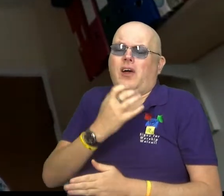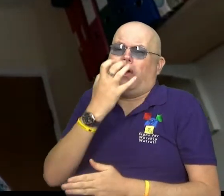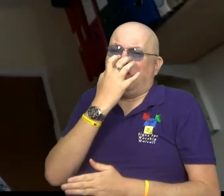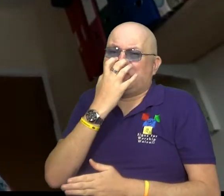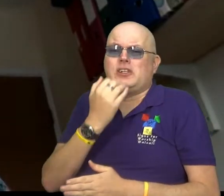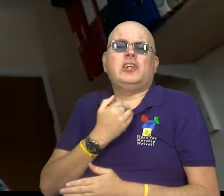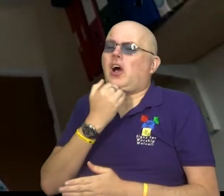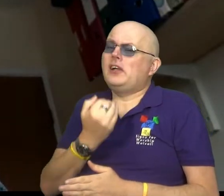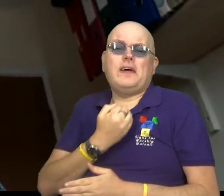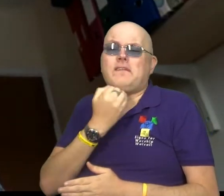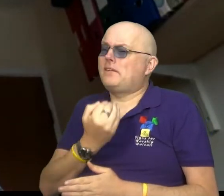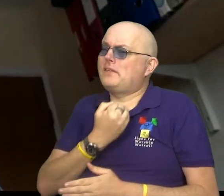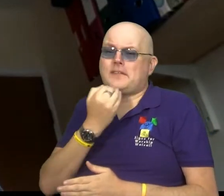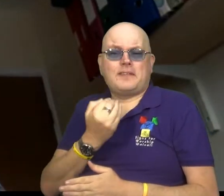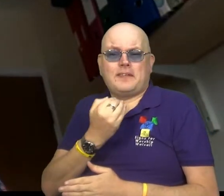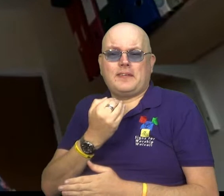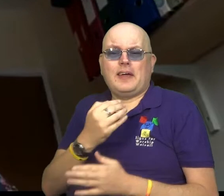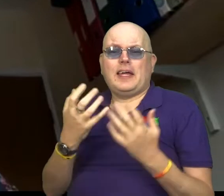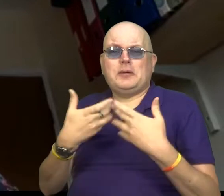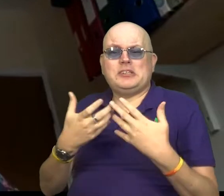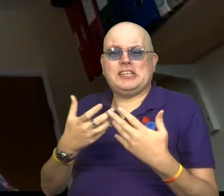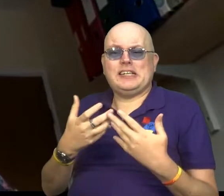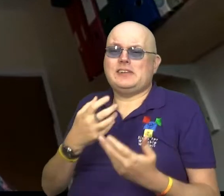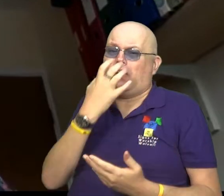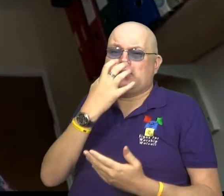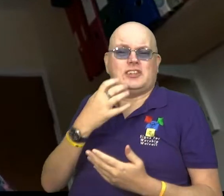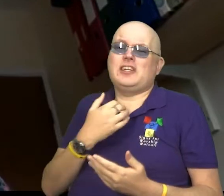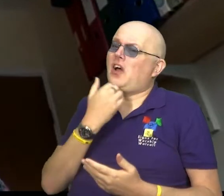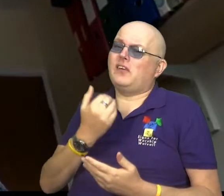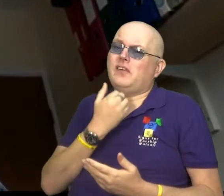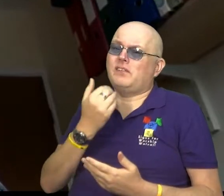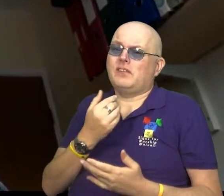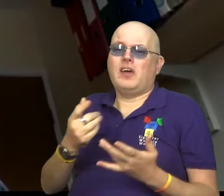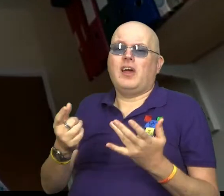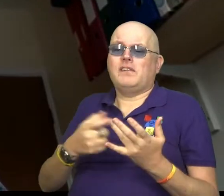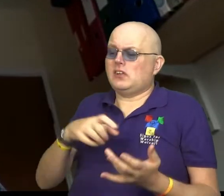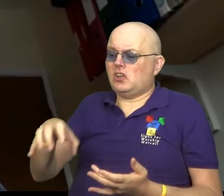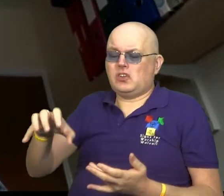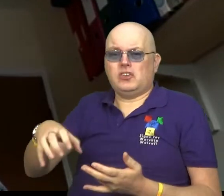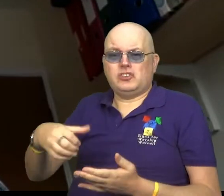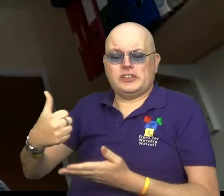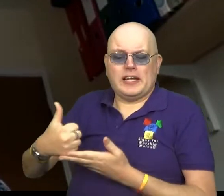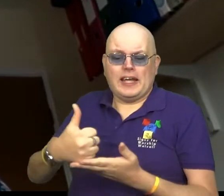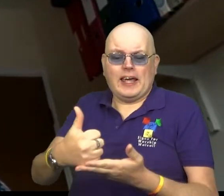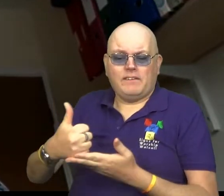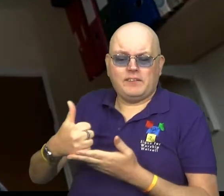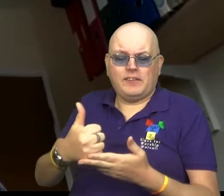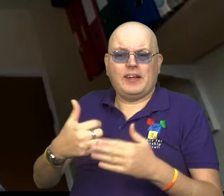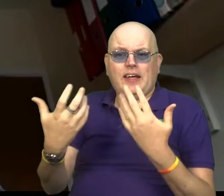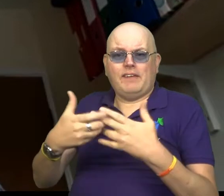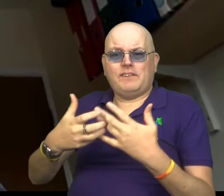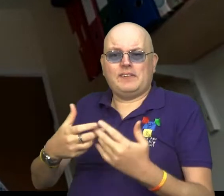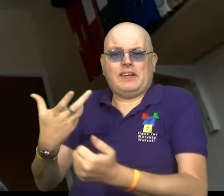oxygen and ventilators. O Lord, as other countries offer equipment and